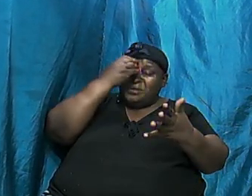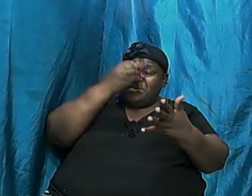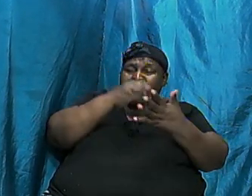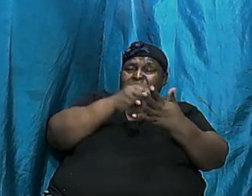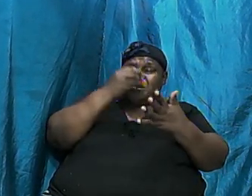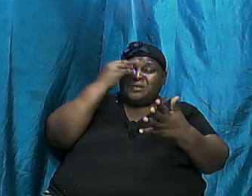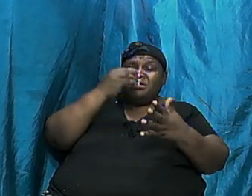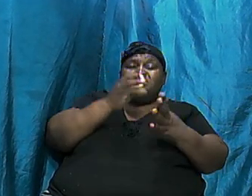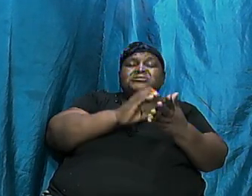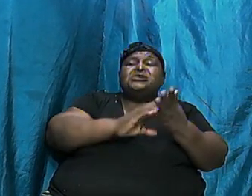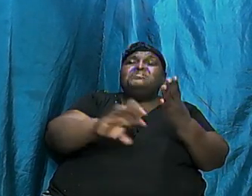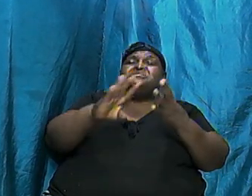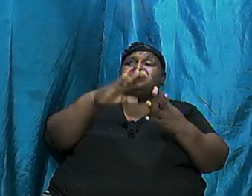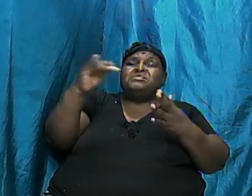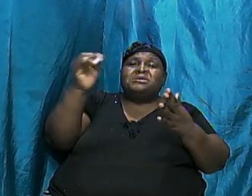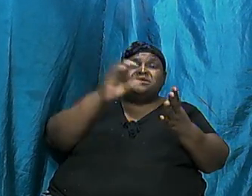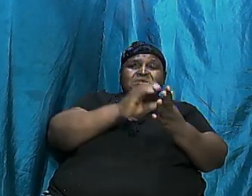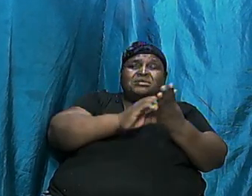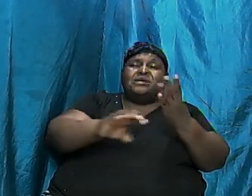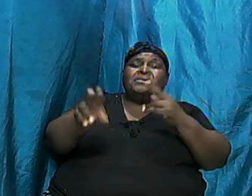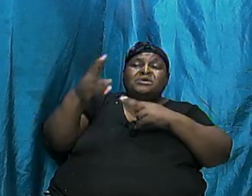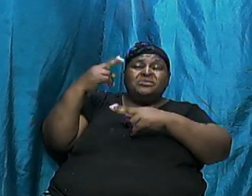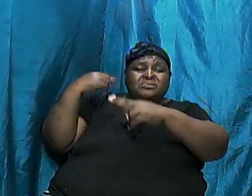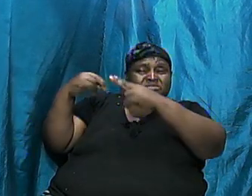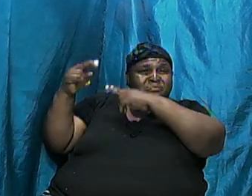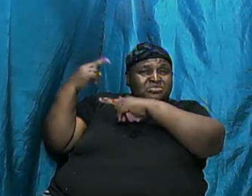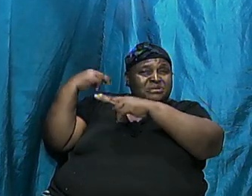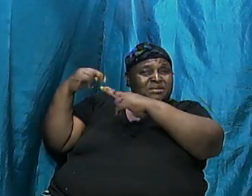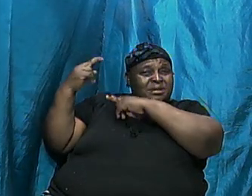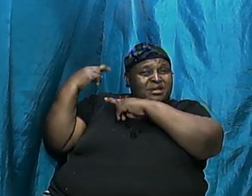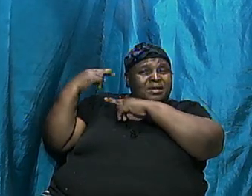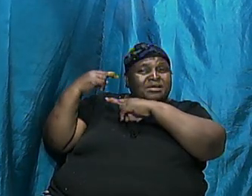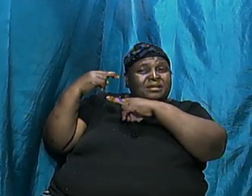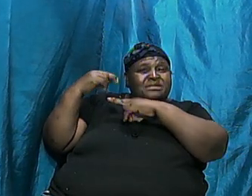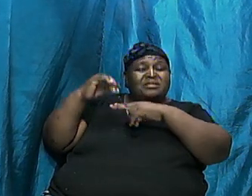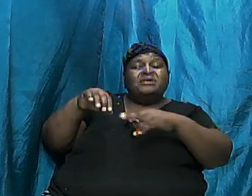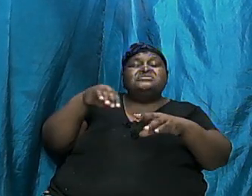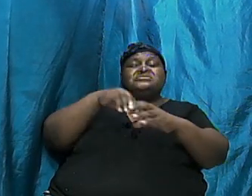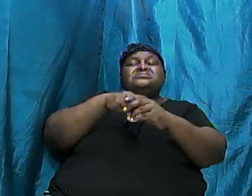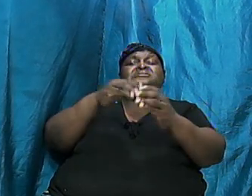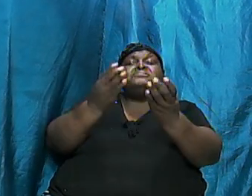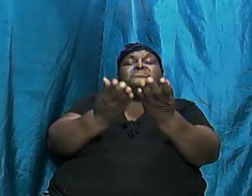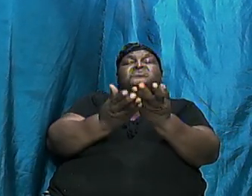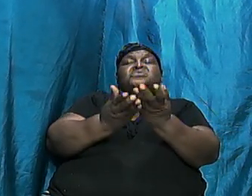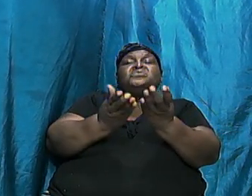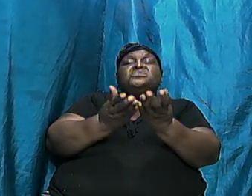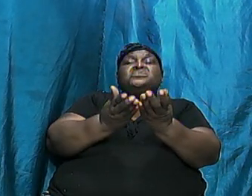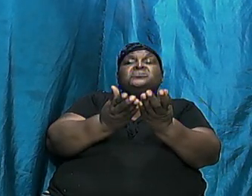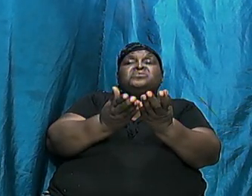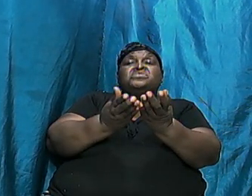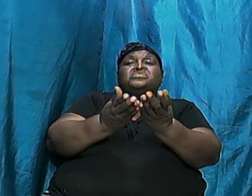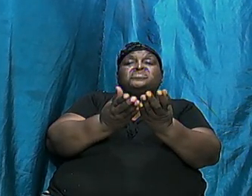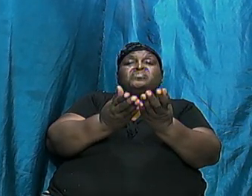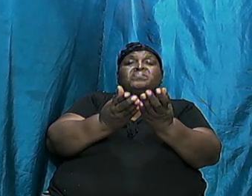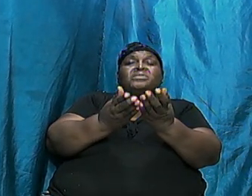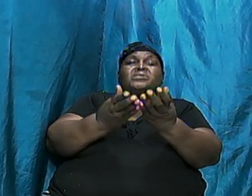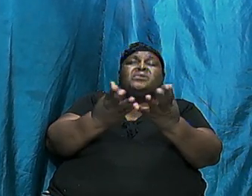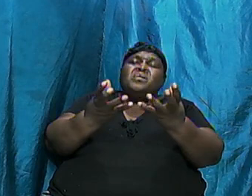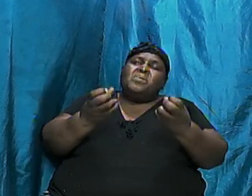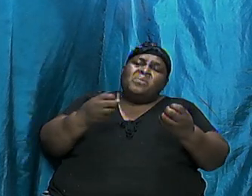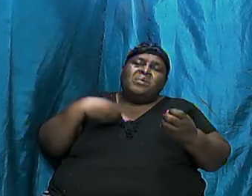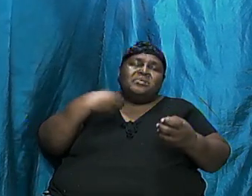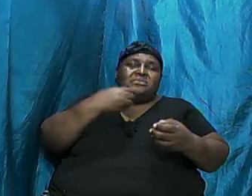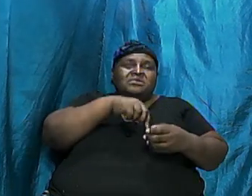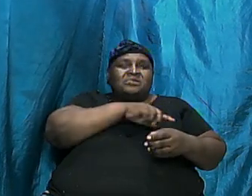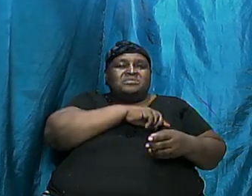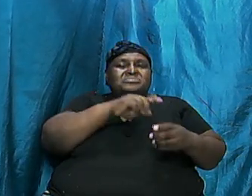historical items that are there and I want us to quickly review some of